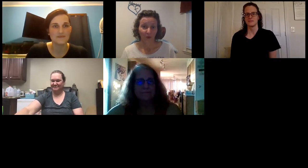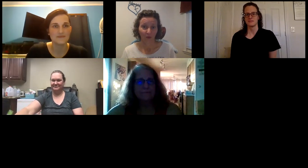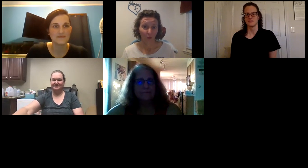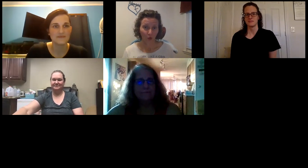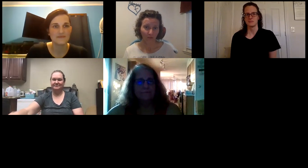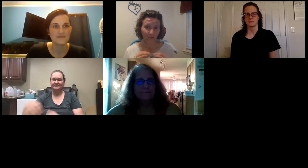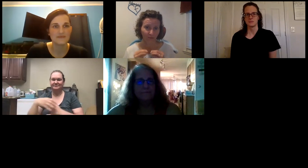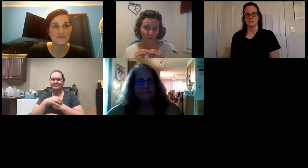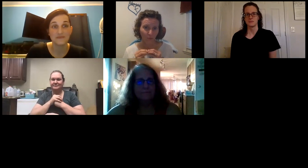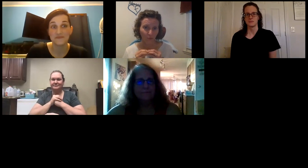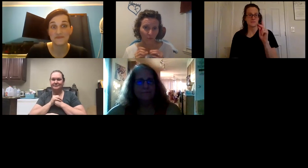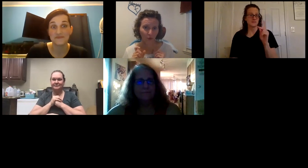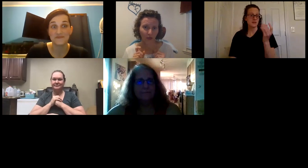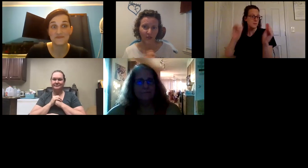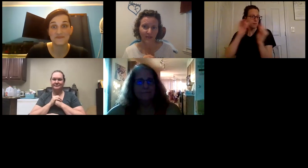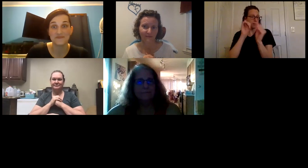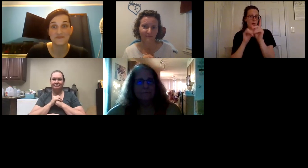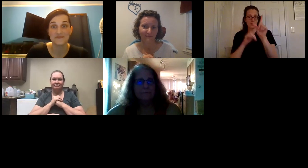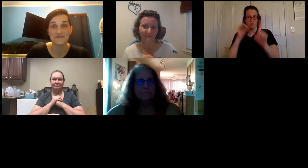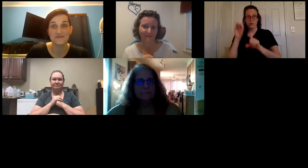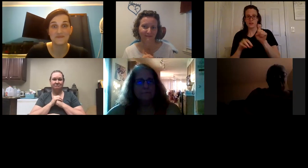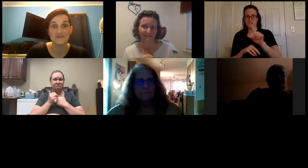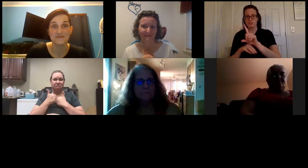we have more more questions